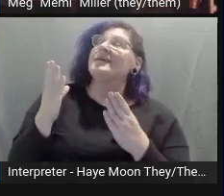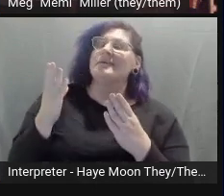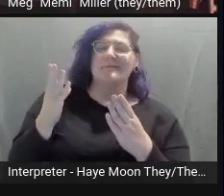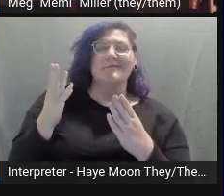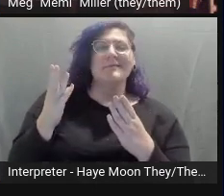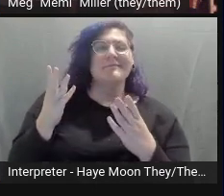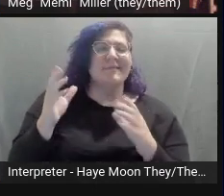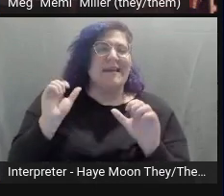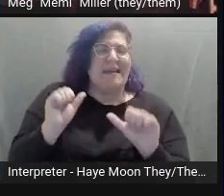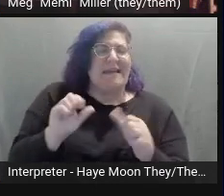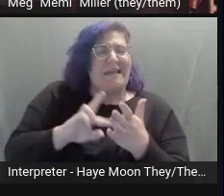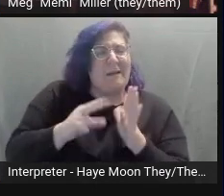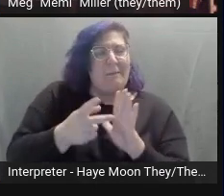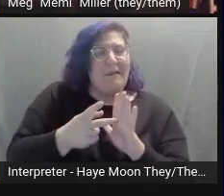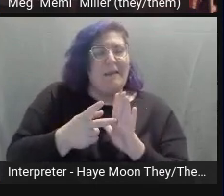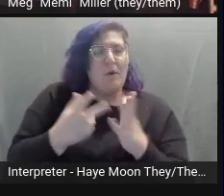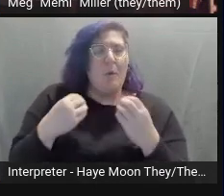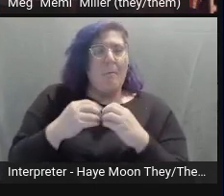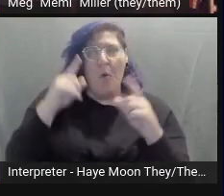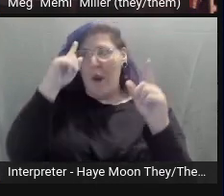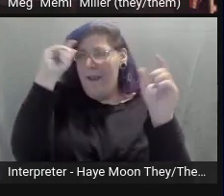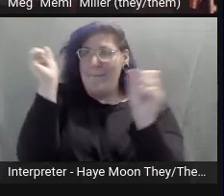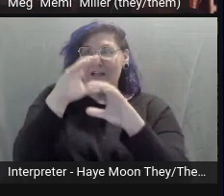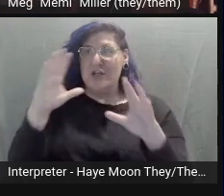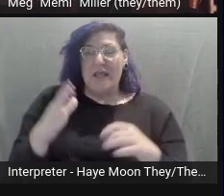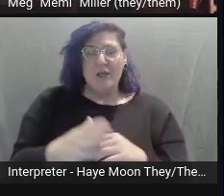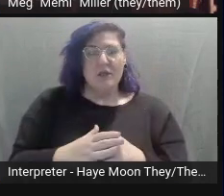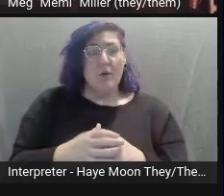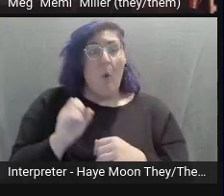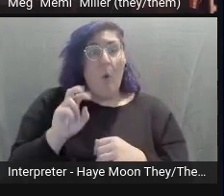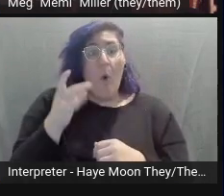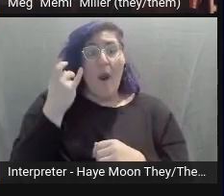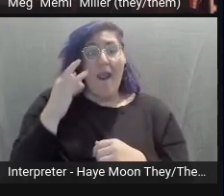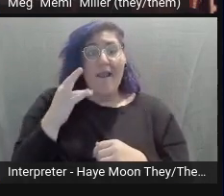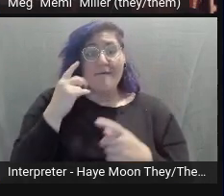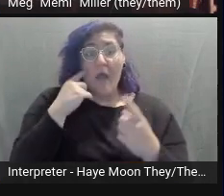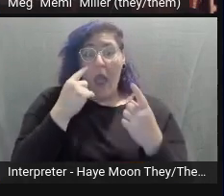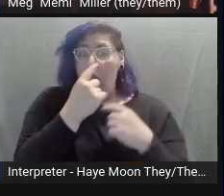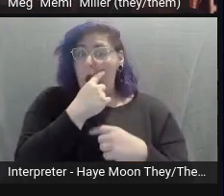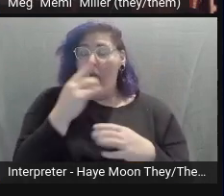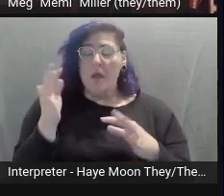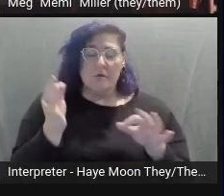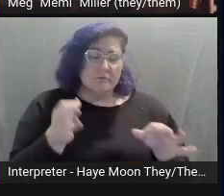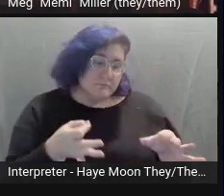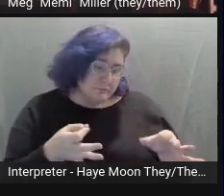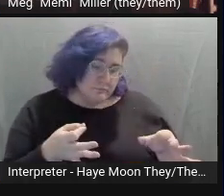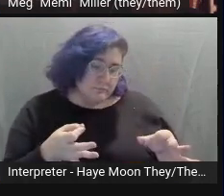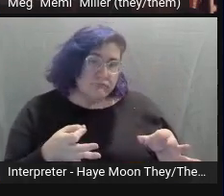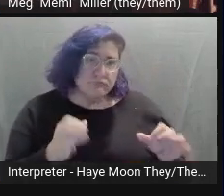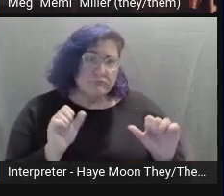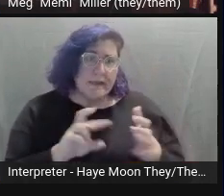to the side of the text can imply sadness or curiosity.